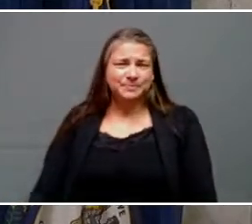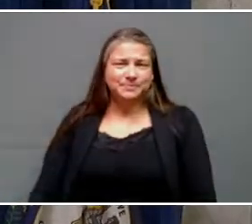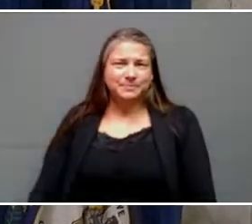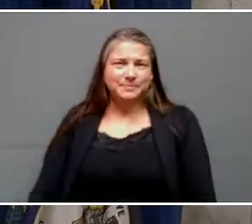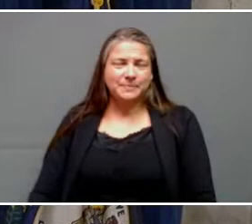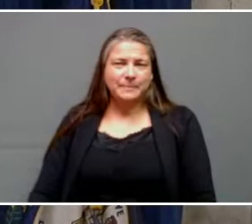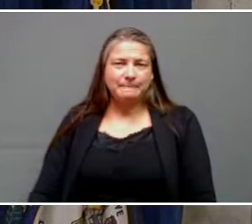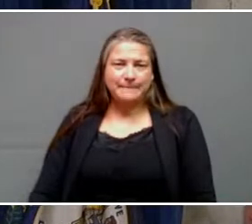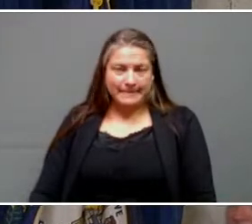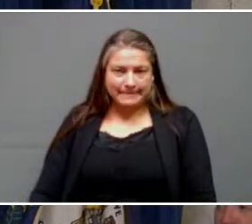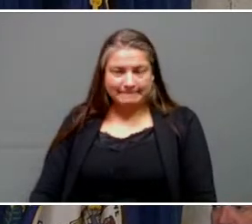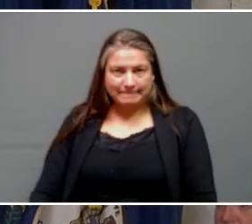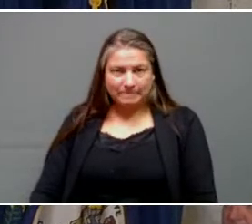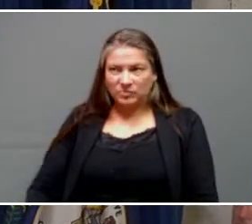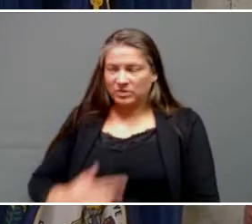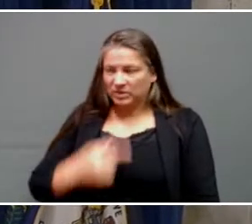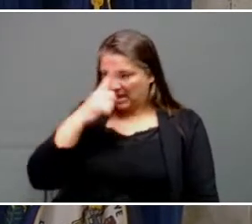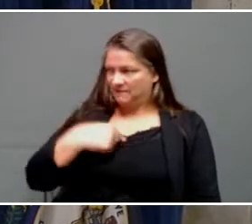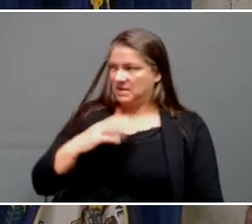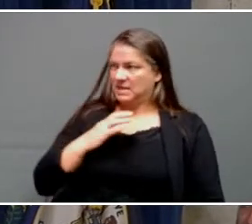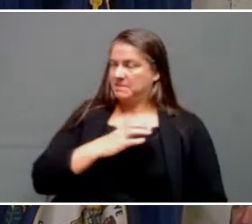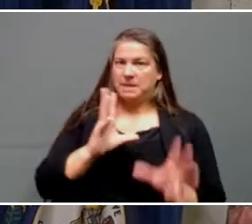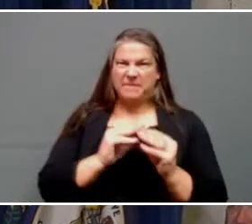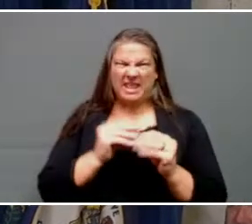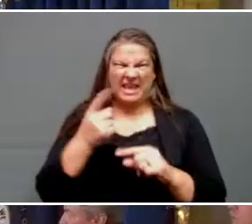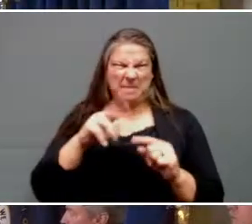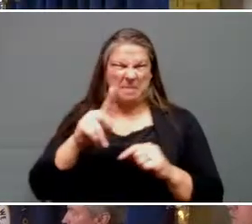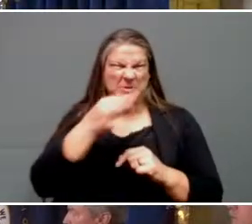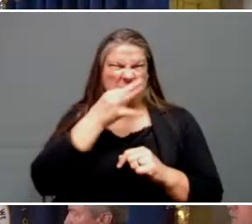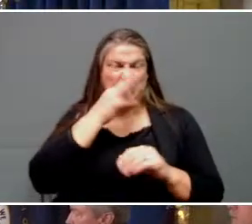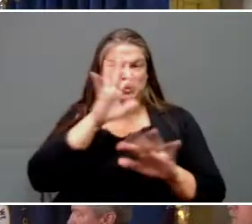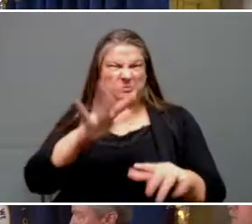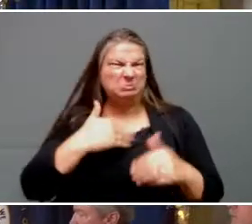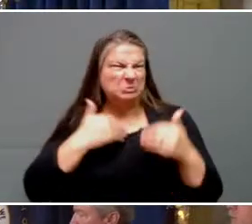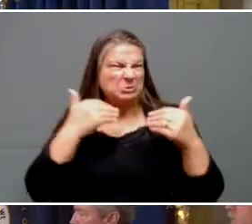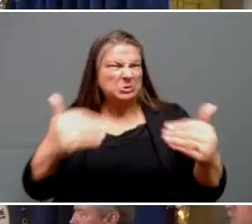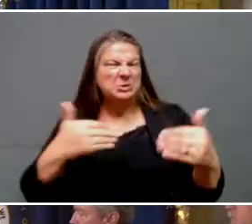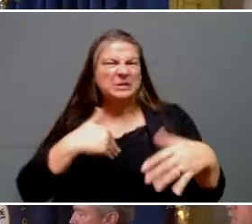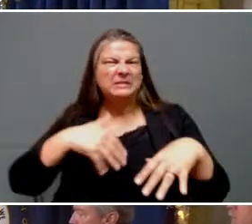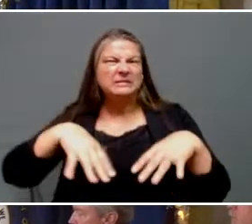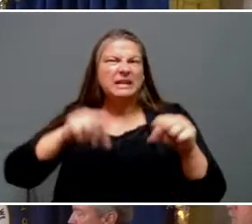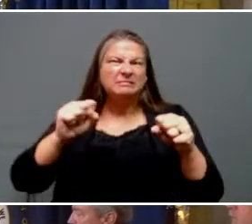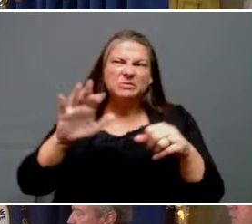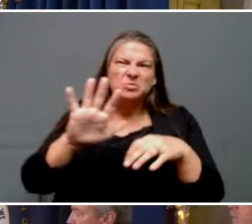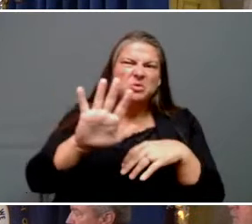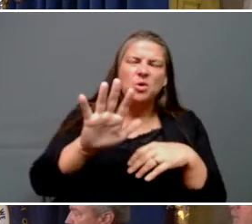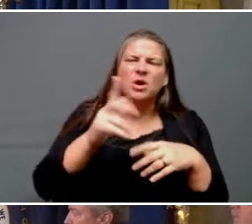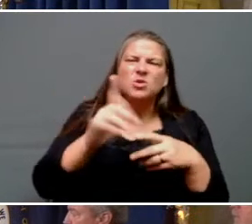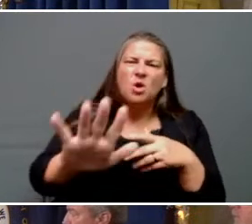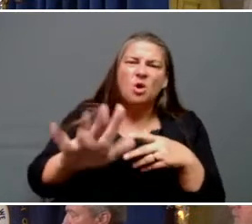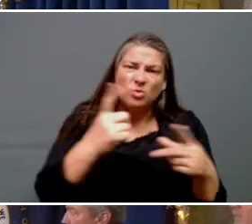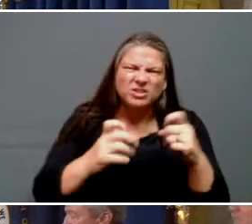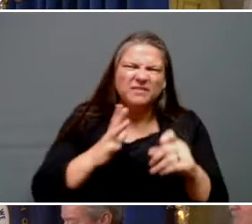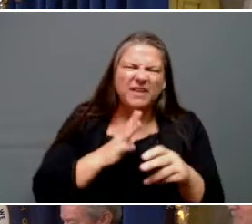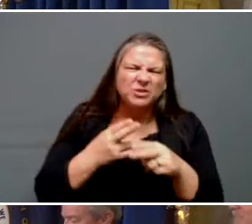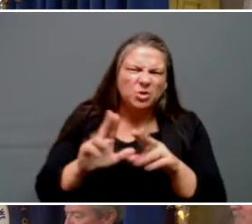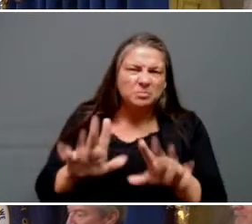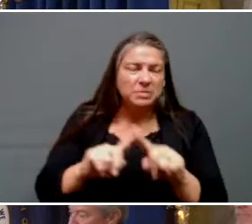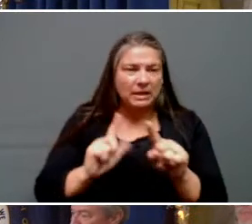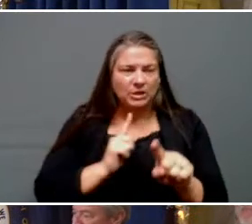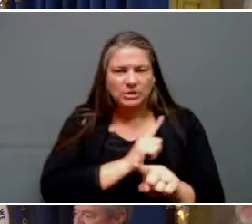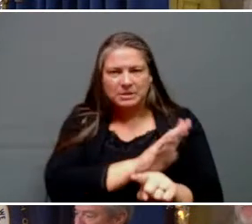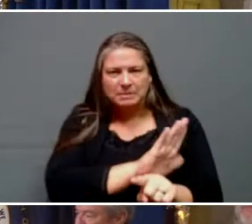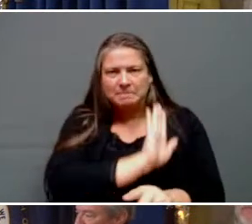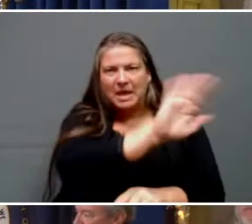So I think there's a committee meeting here coming up in just a minute. So why don't we take just a few questions and then the legislature needs to get back to its